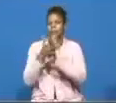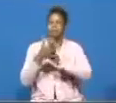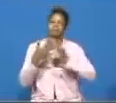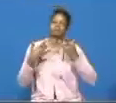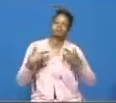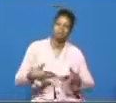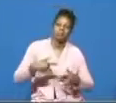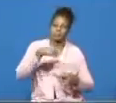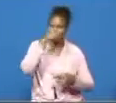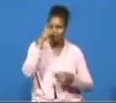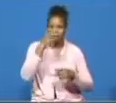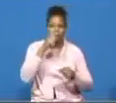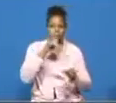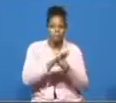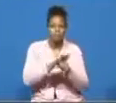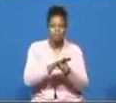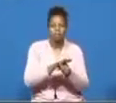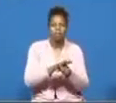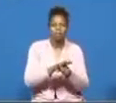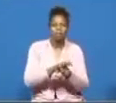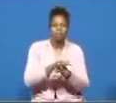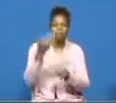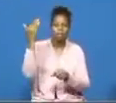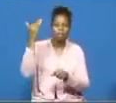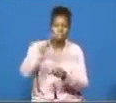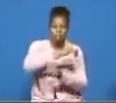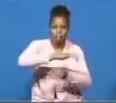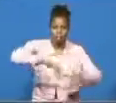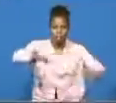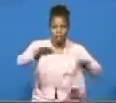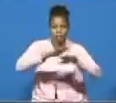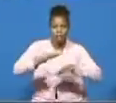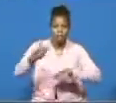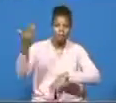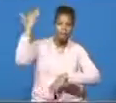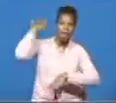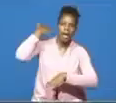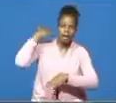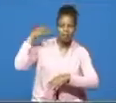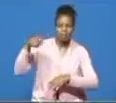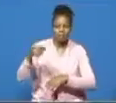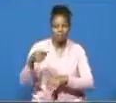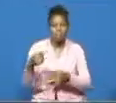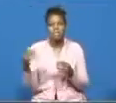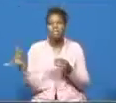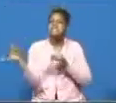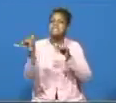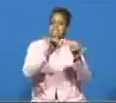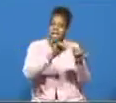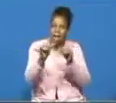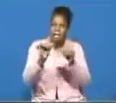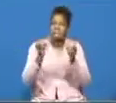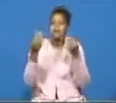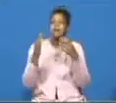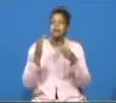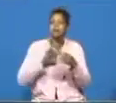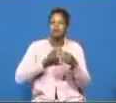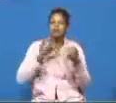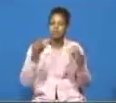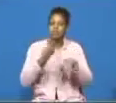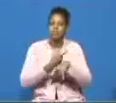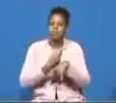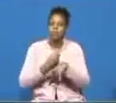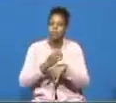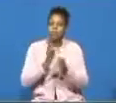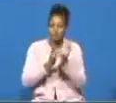the way and i'm telling you there are many of us today uh even as we travel uh this christian journey there